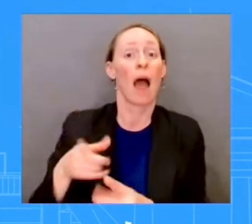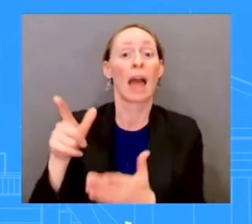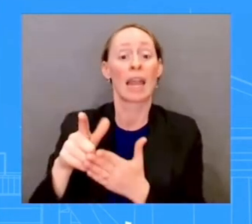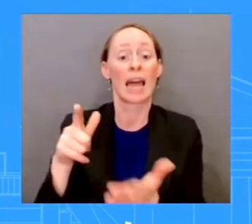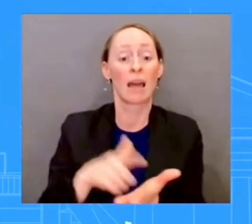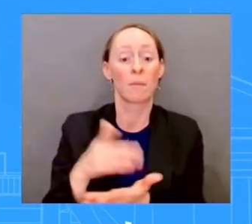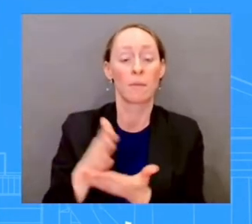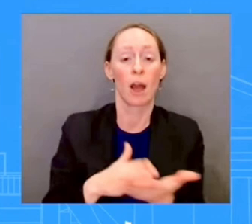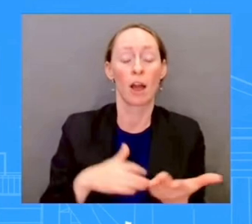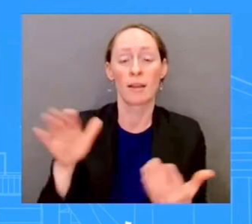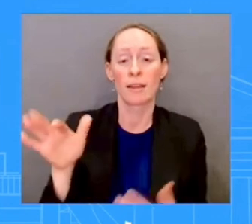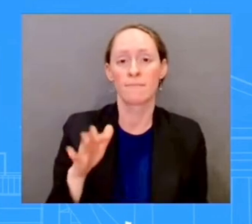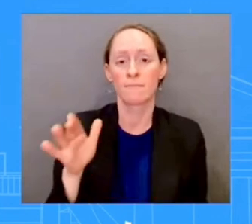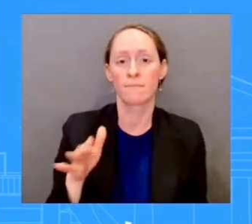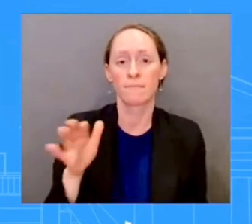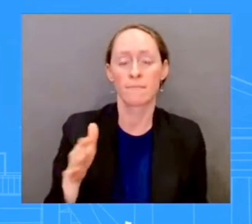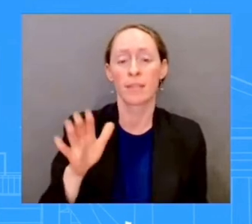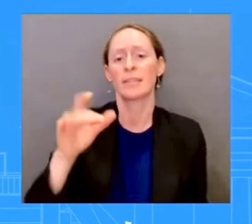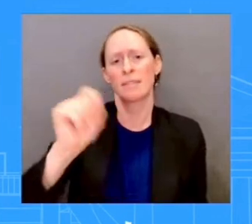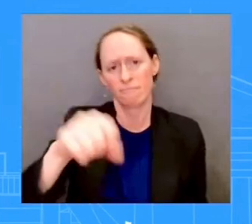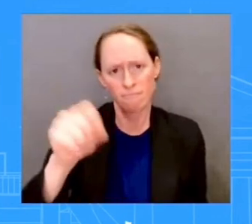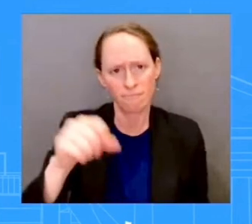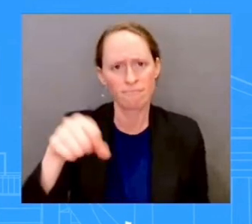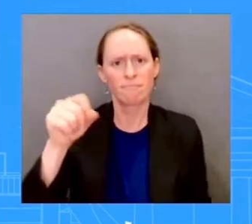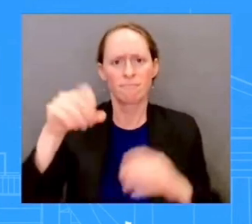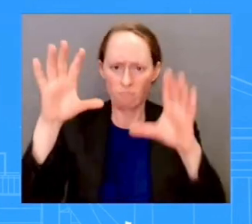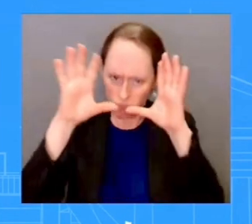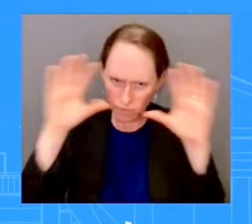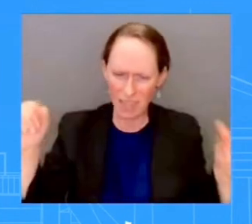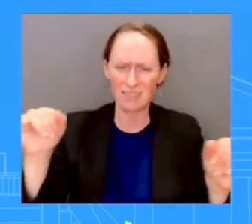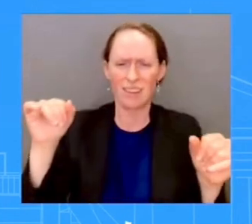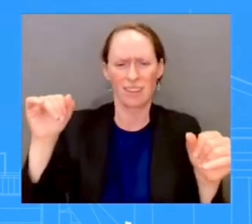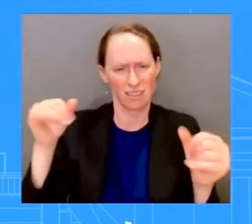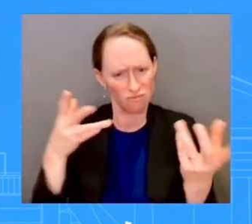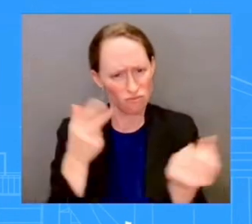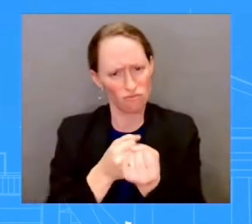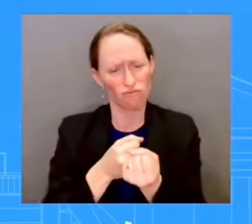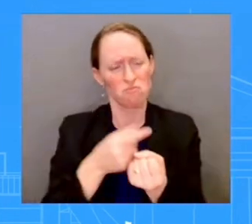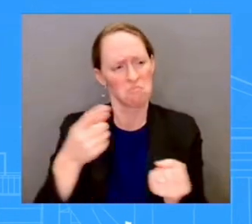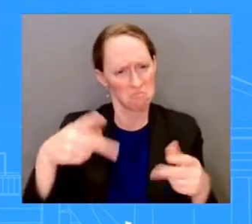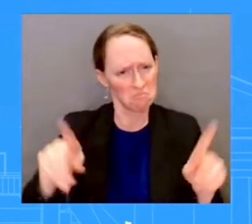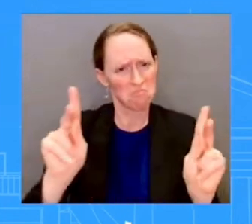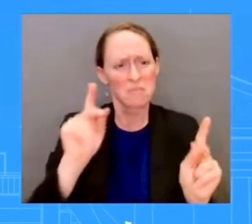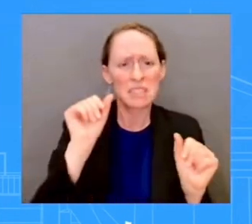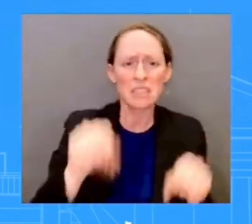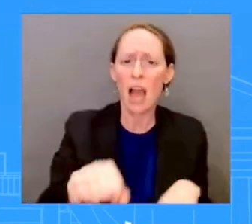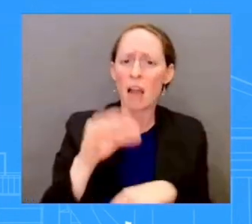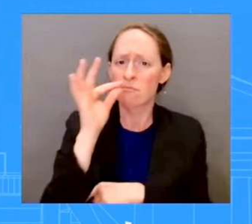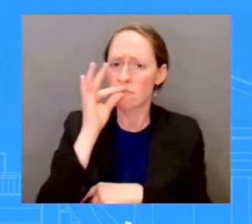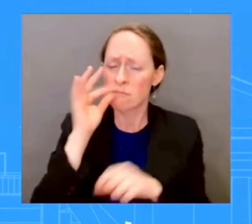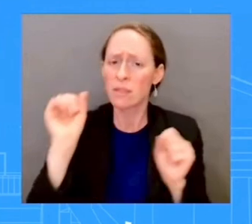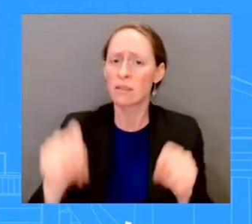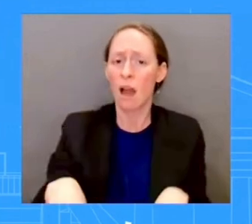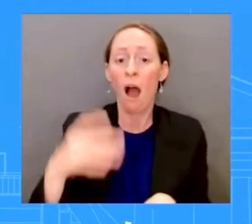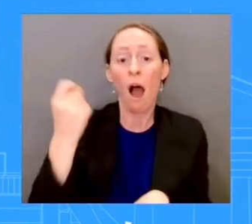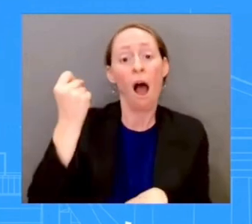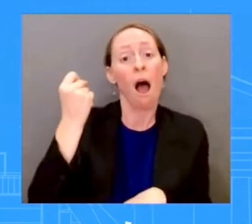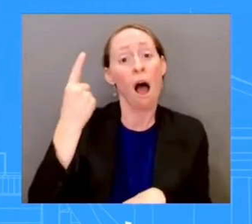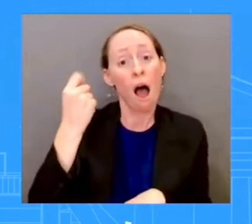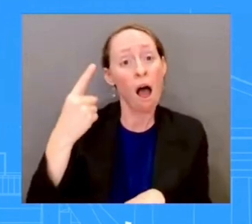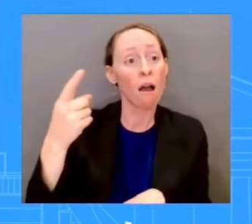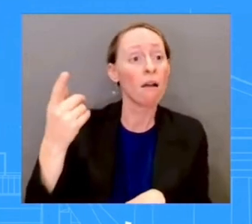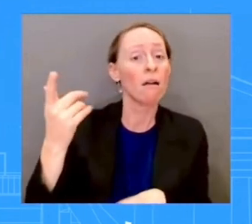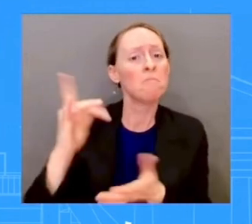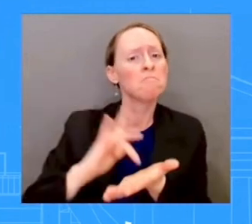the legalization of marijuana for medical purposes. He's been very clear about that. We're appropriate, consistent with